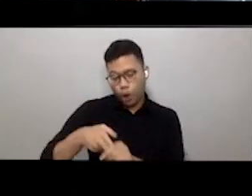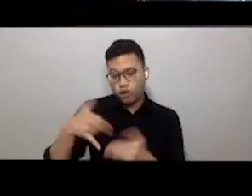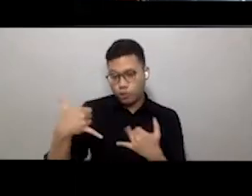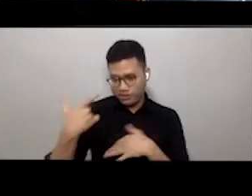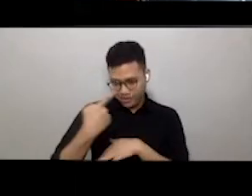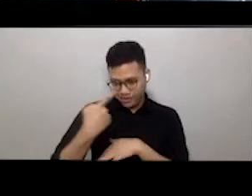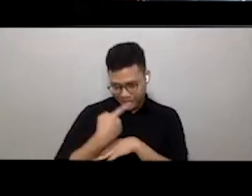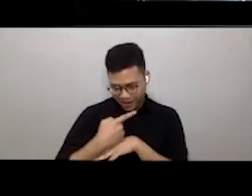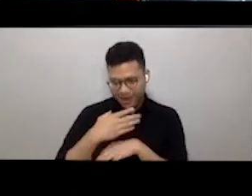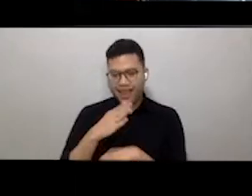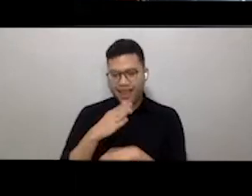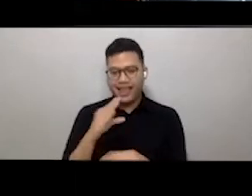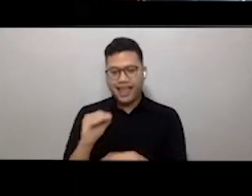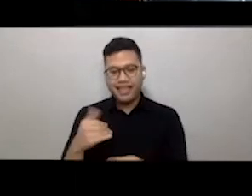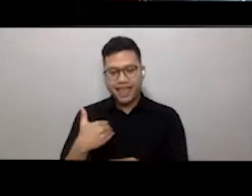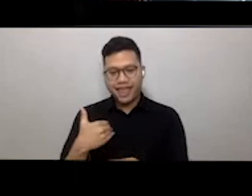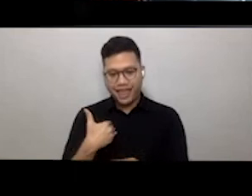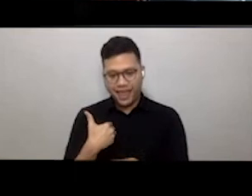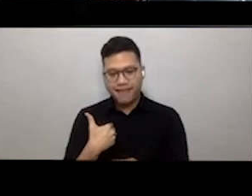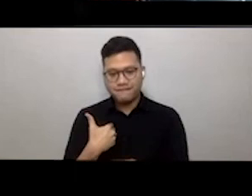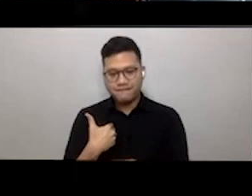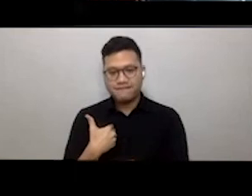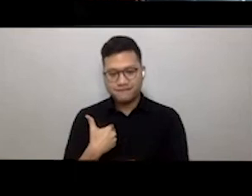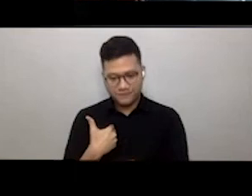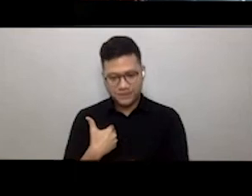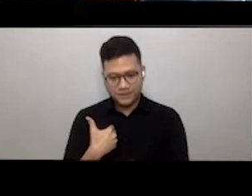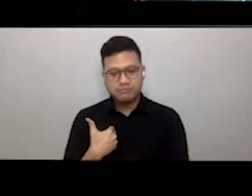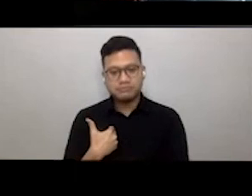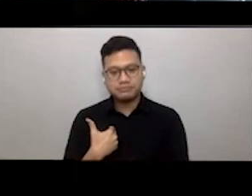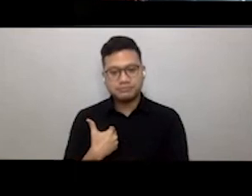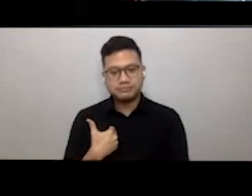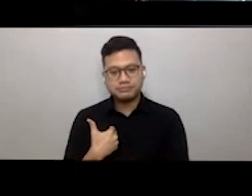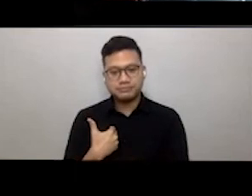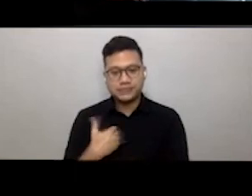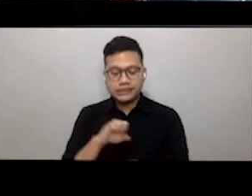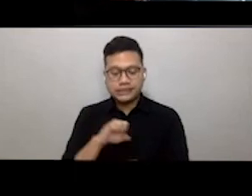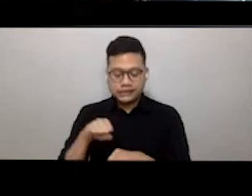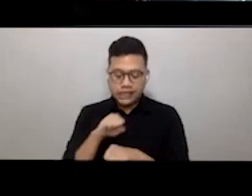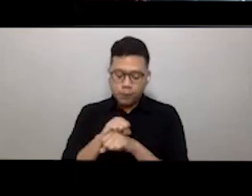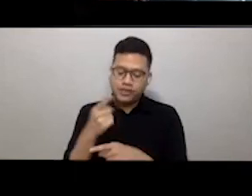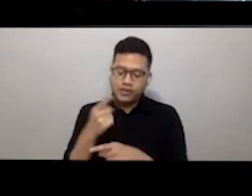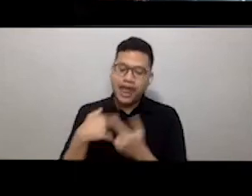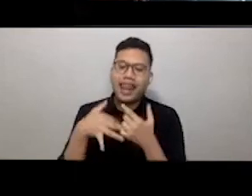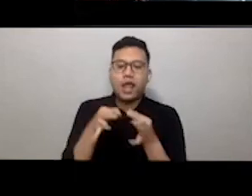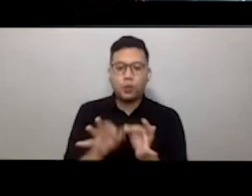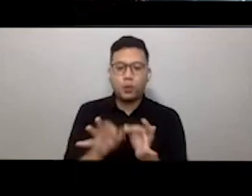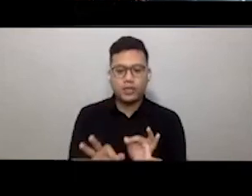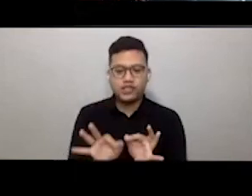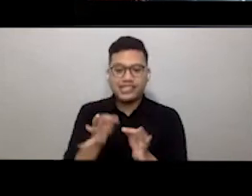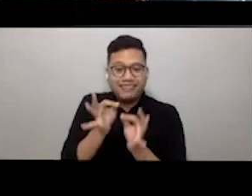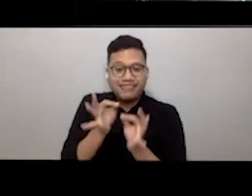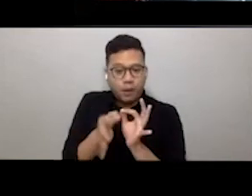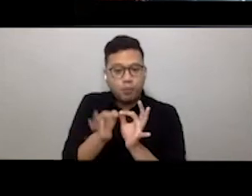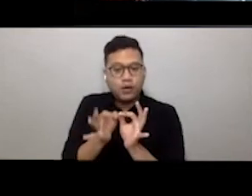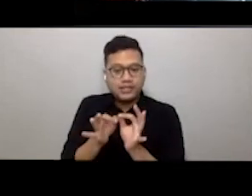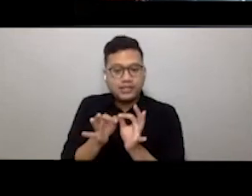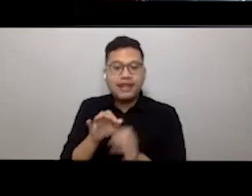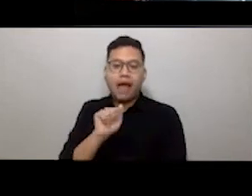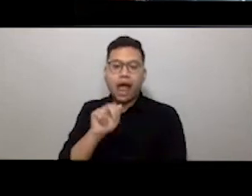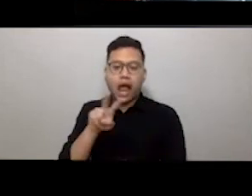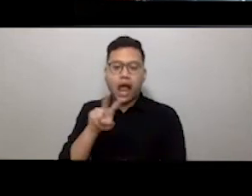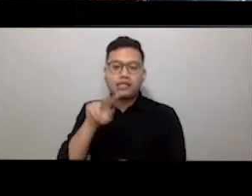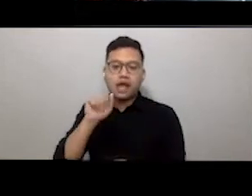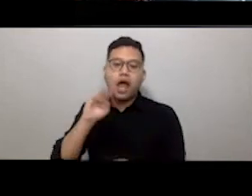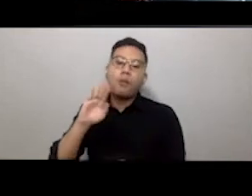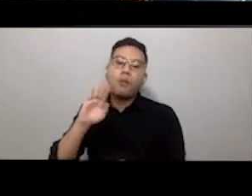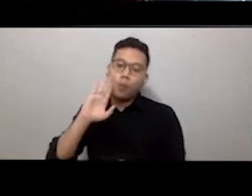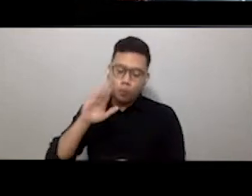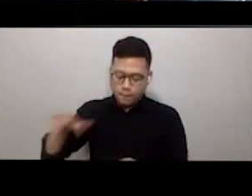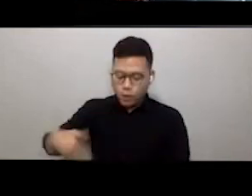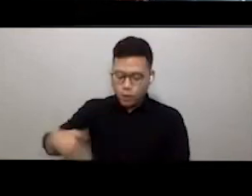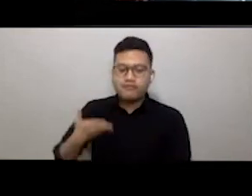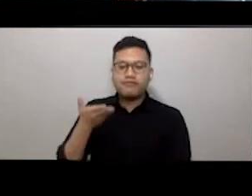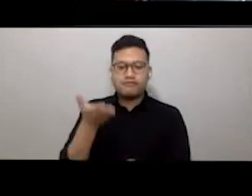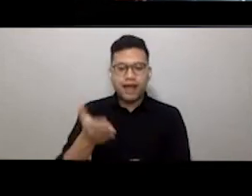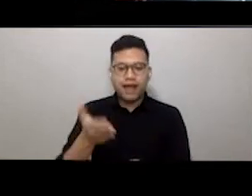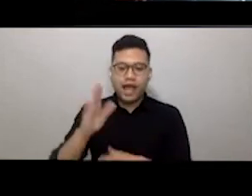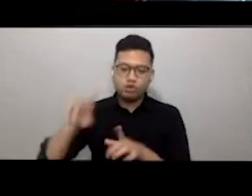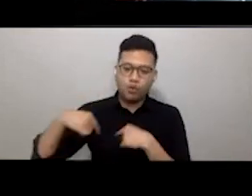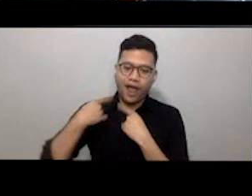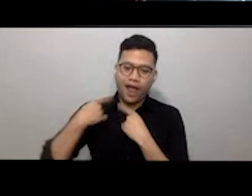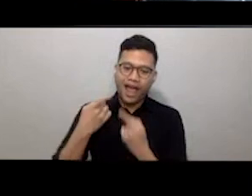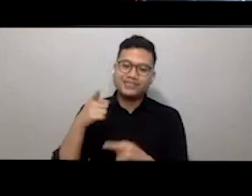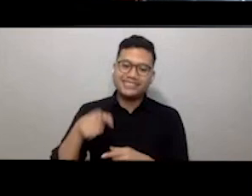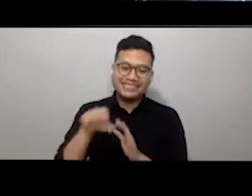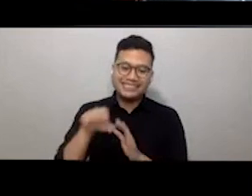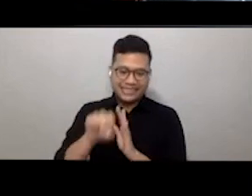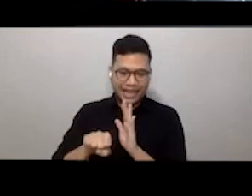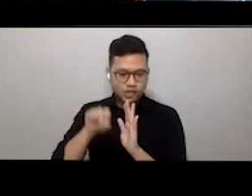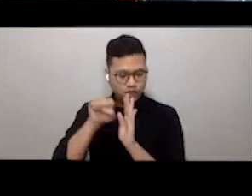And there is also a Singapore Sign Language interpretation, which Azam will be providing throughout the session.